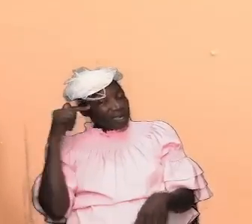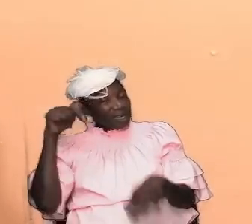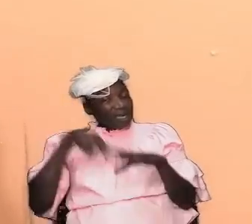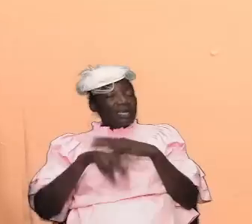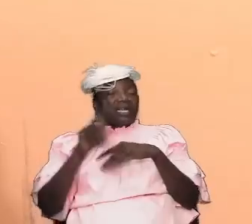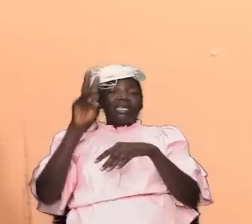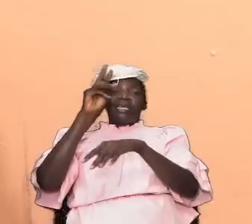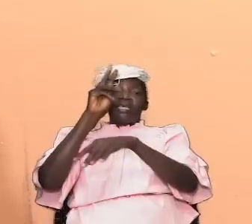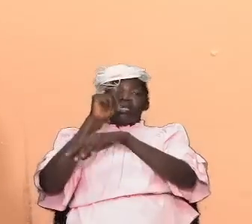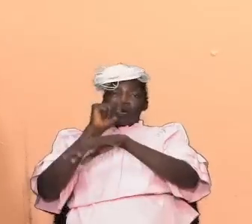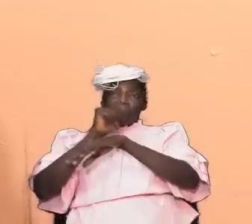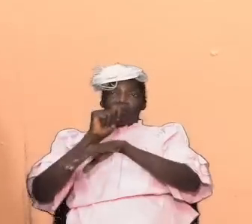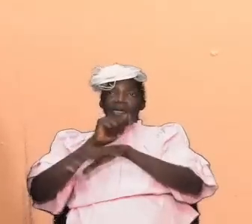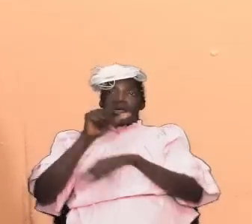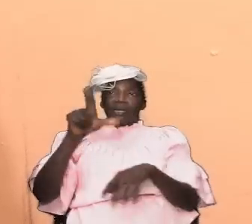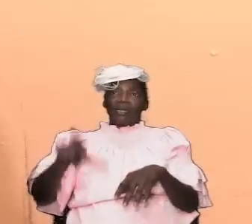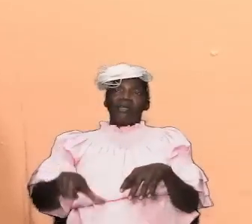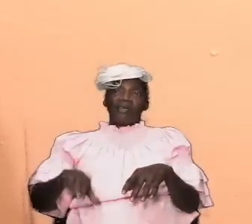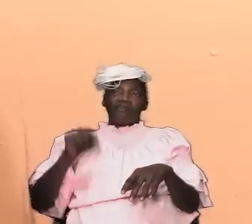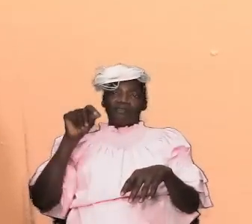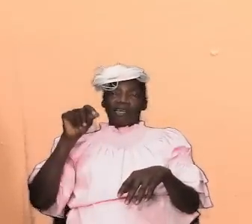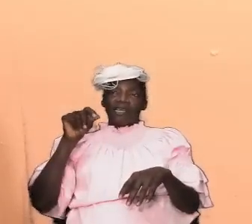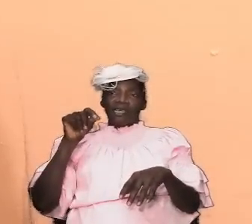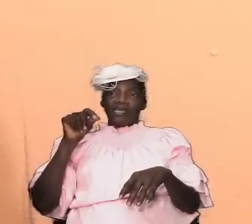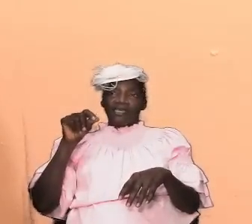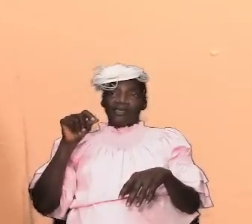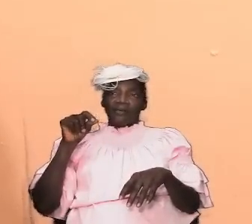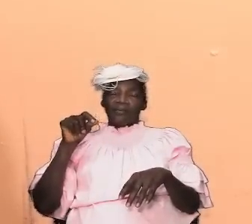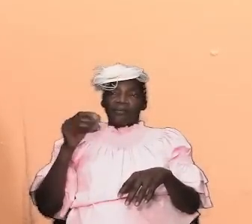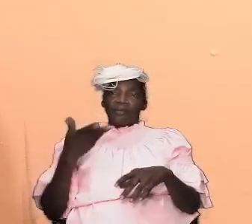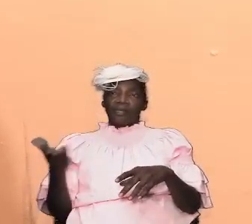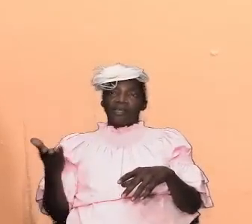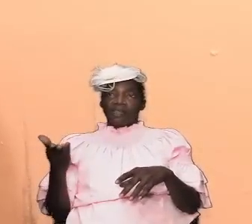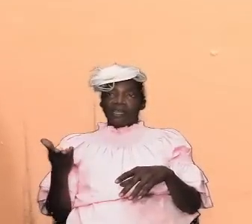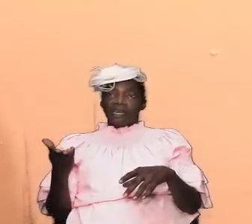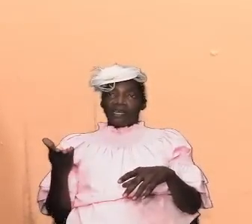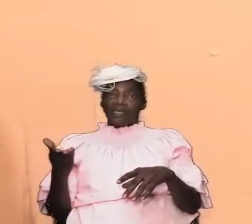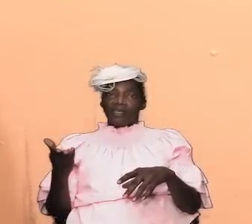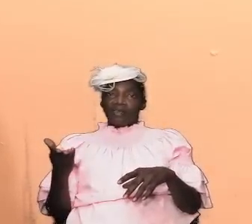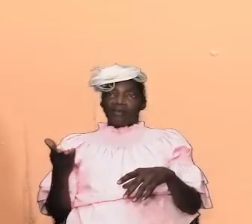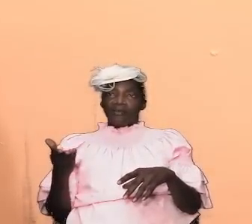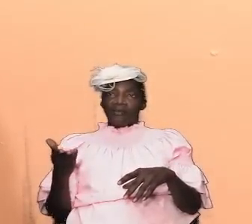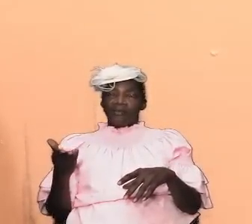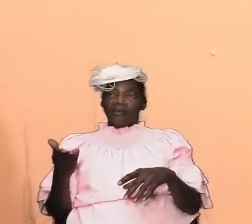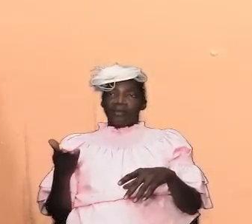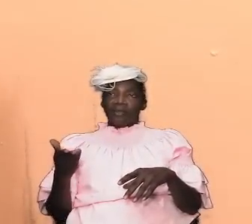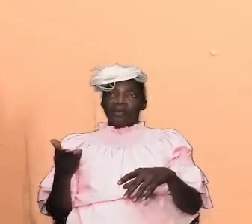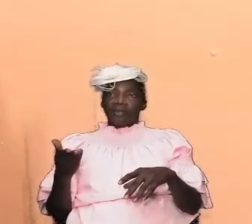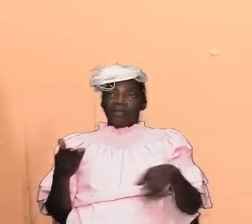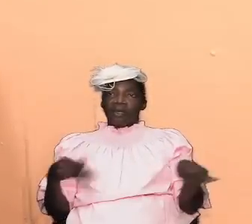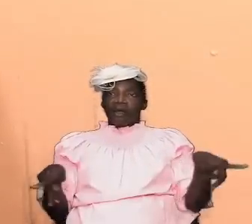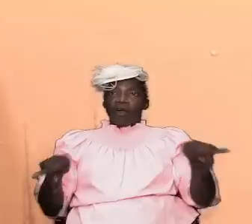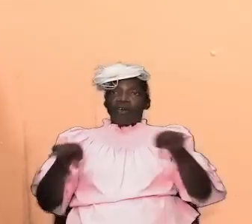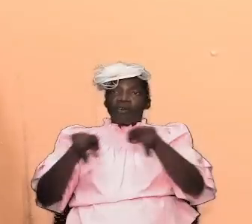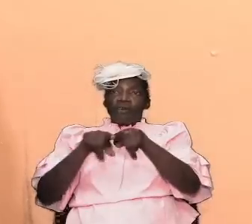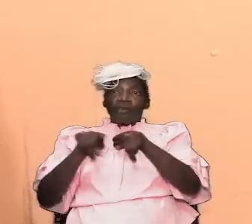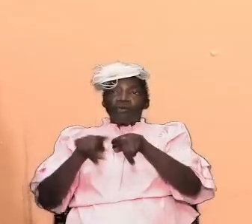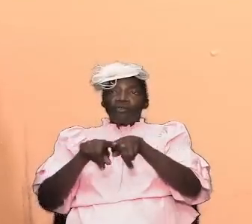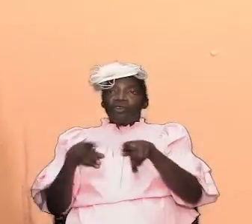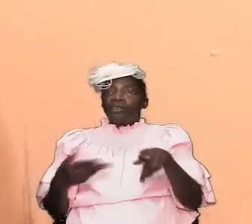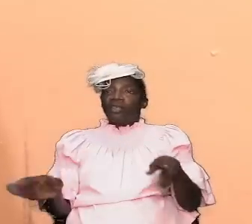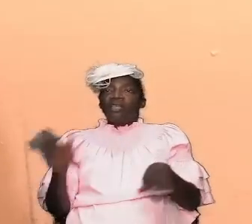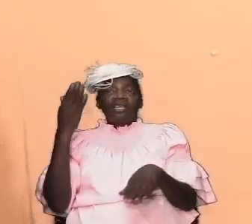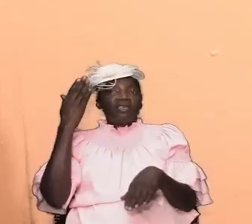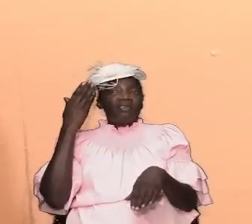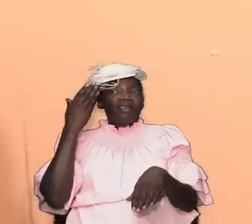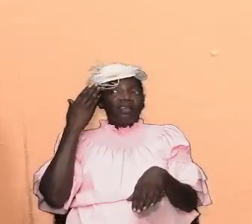tabernacle we will find that solutions to things that we don't understand